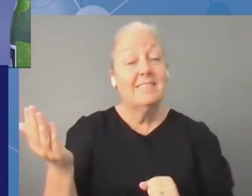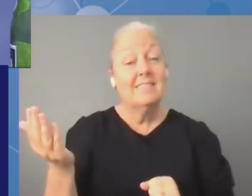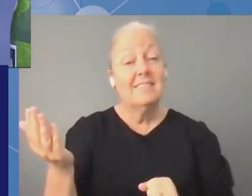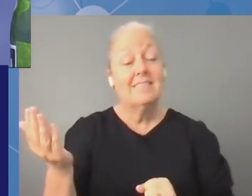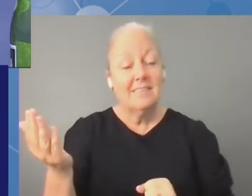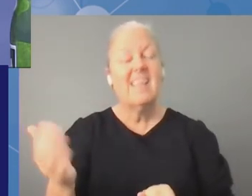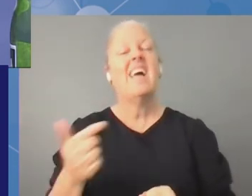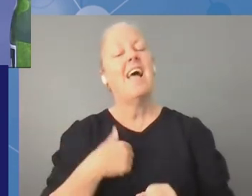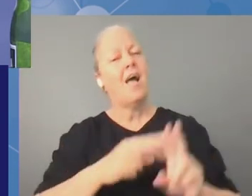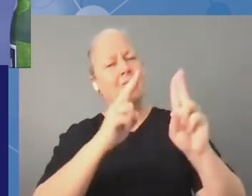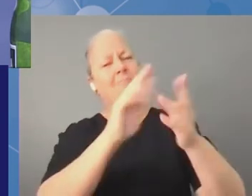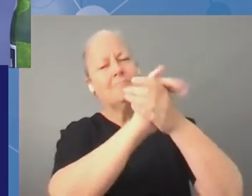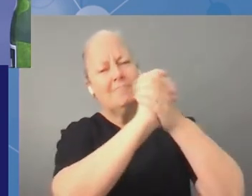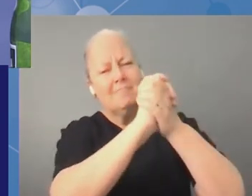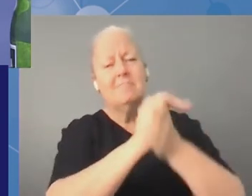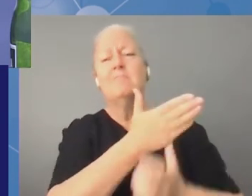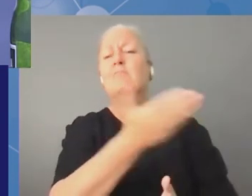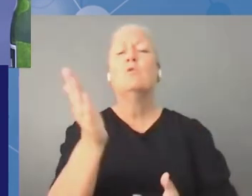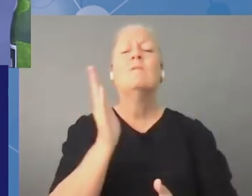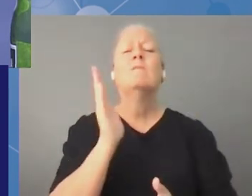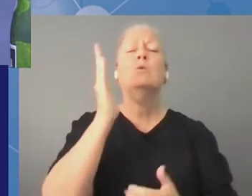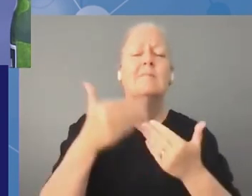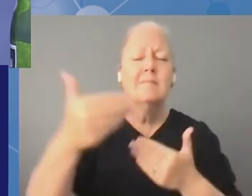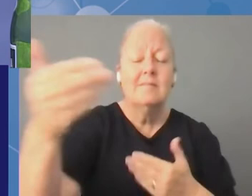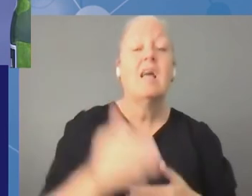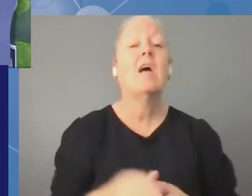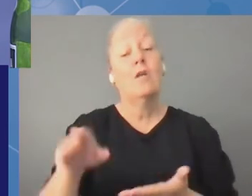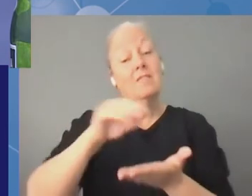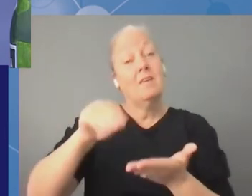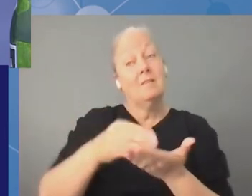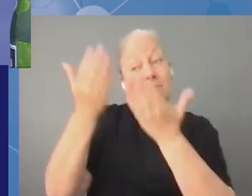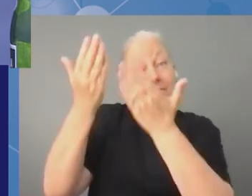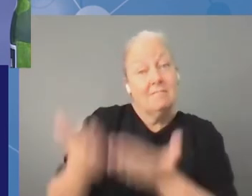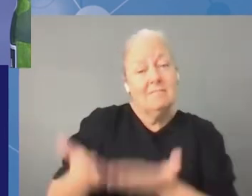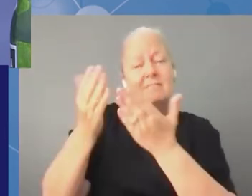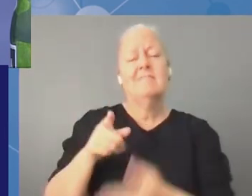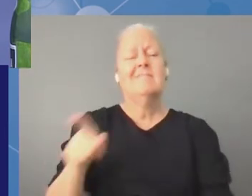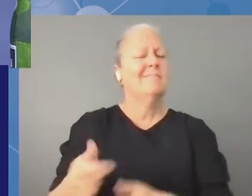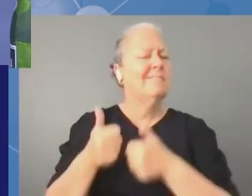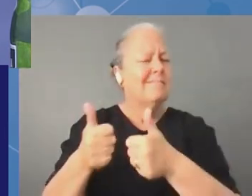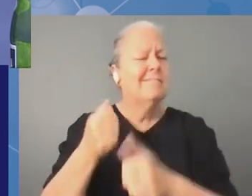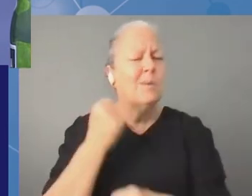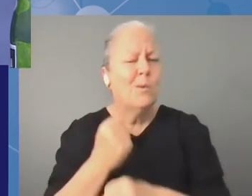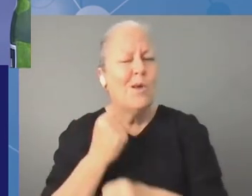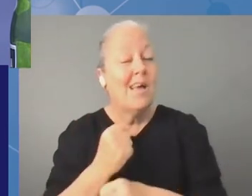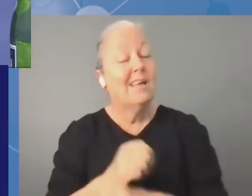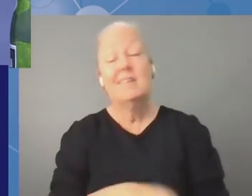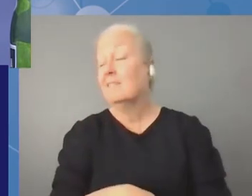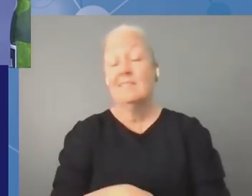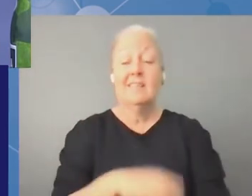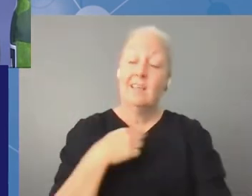them all the best going forward and the secretariat thanks for your incredible work you are a really amazing team